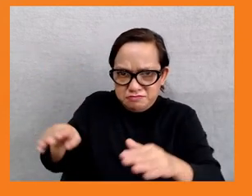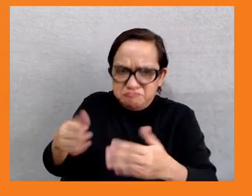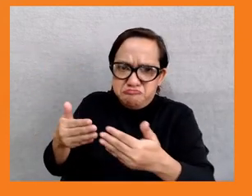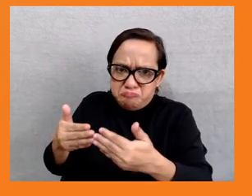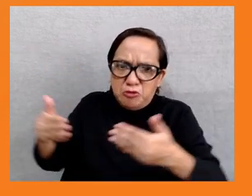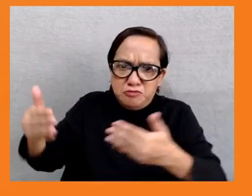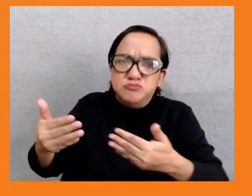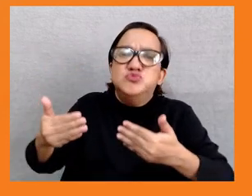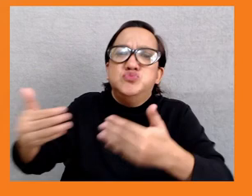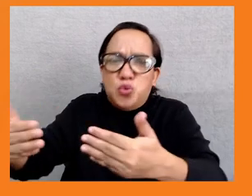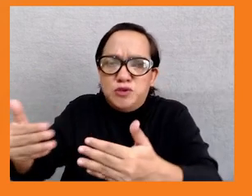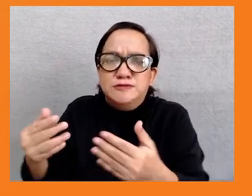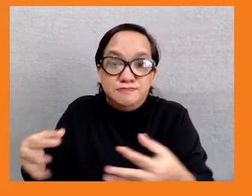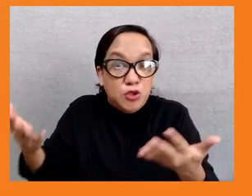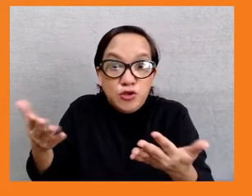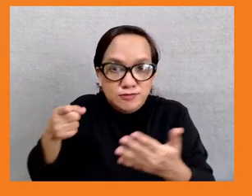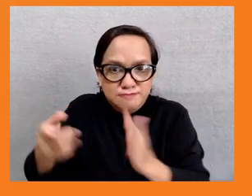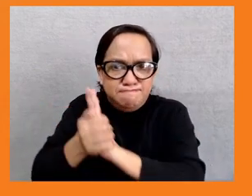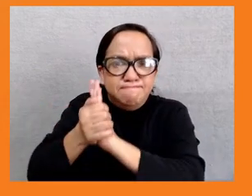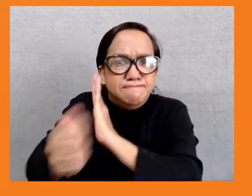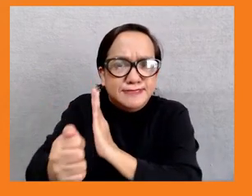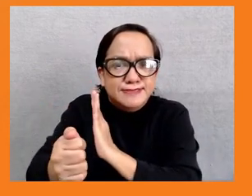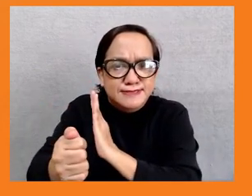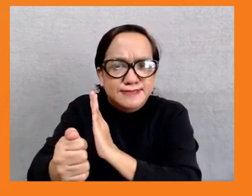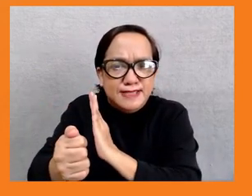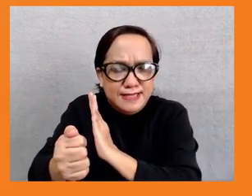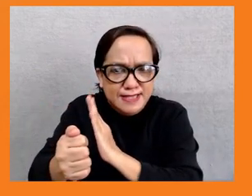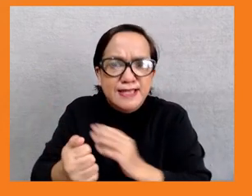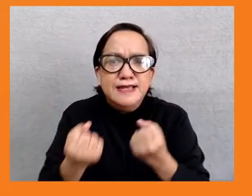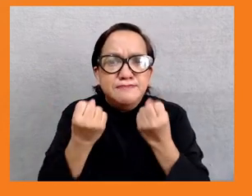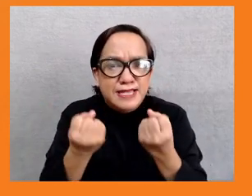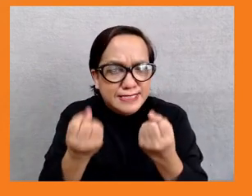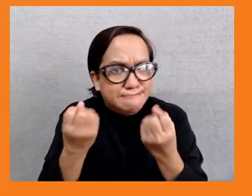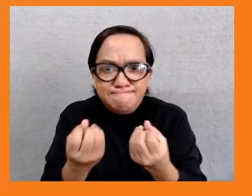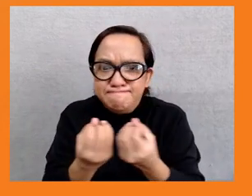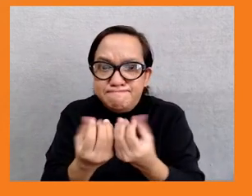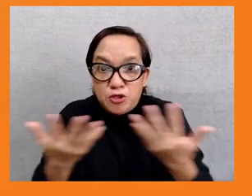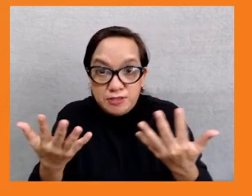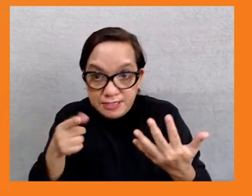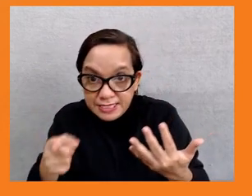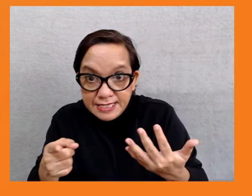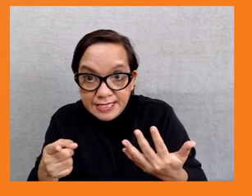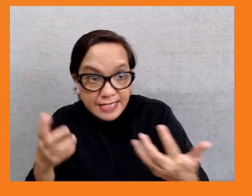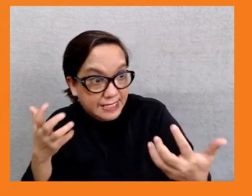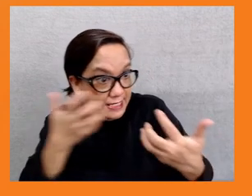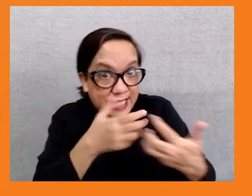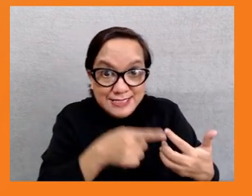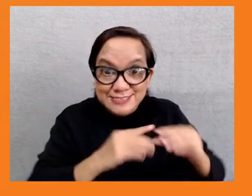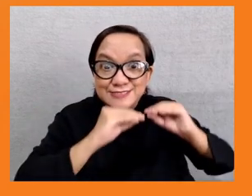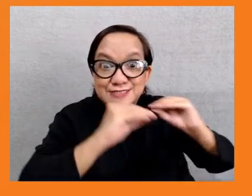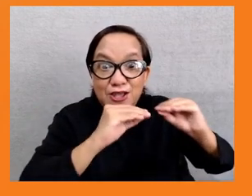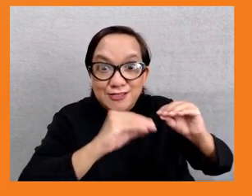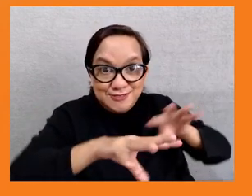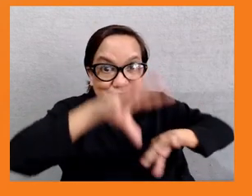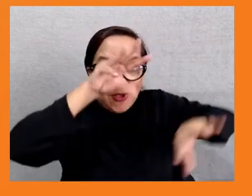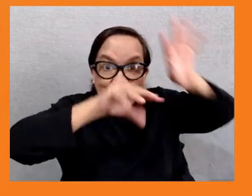different reforms to better match teaching to the students' learning levels, to possibly extend instructional time,